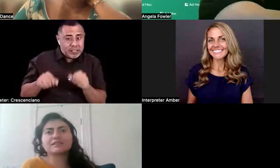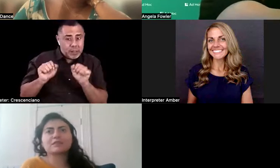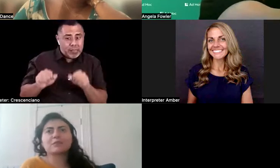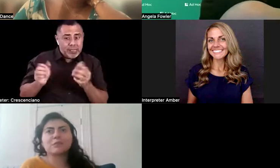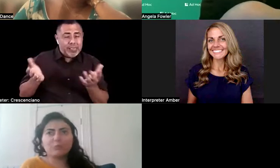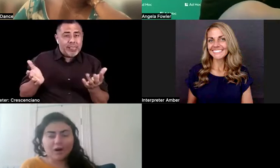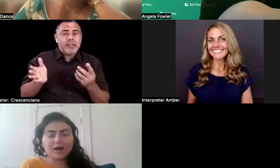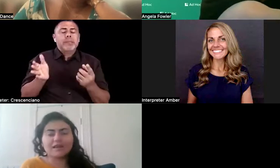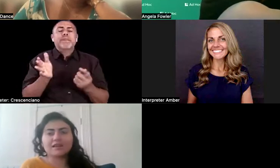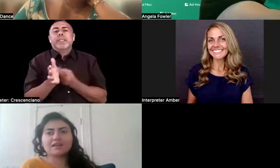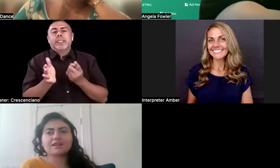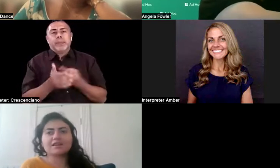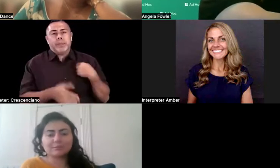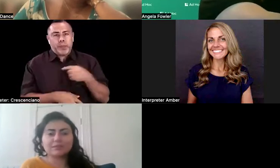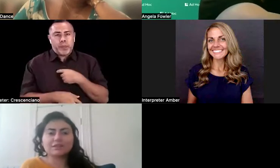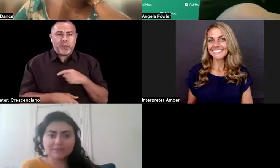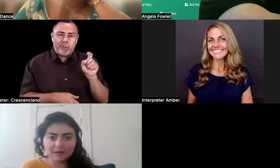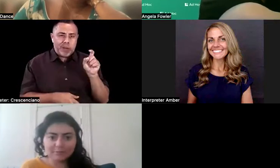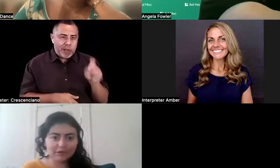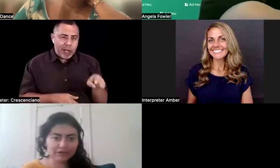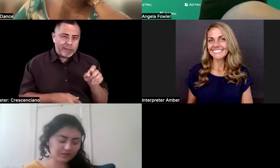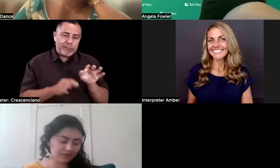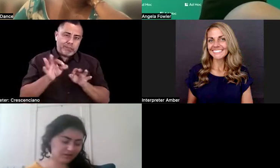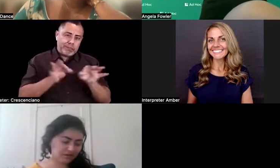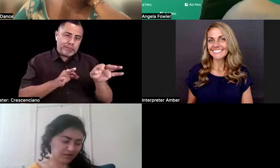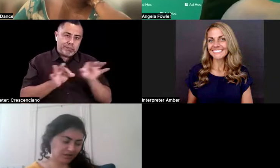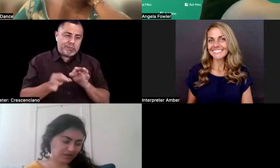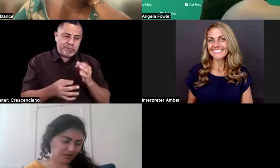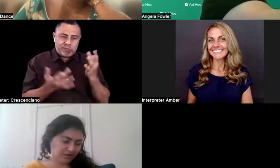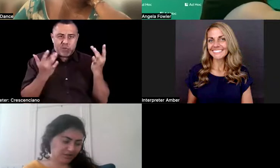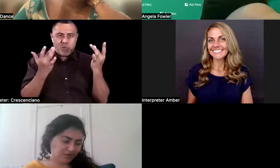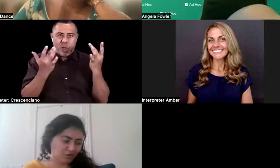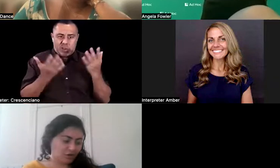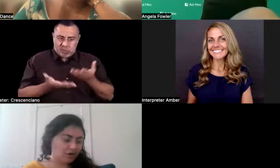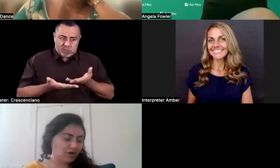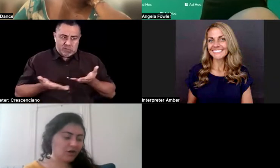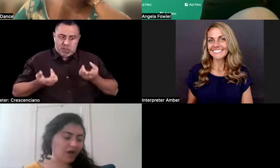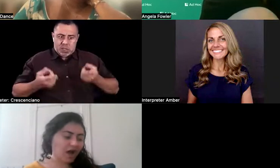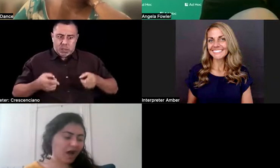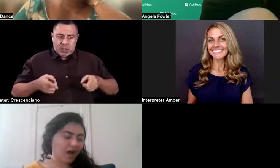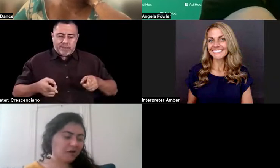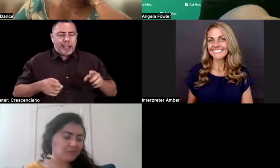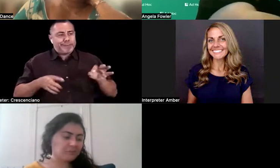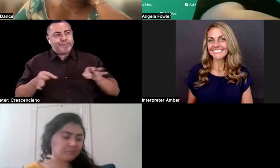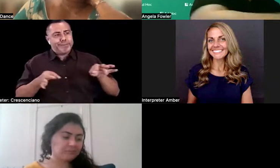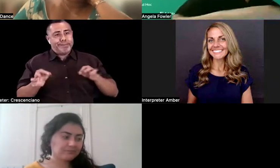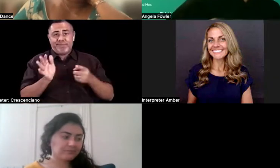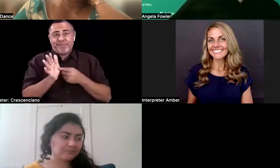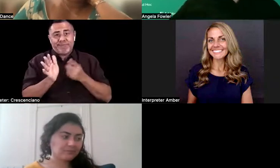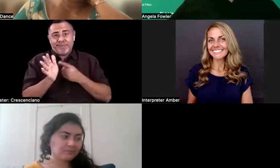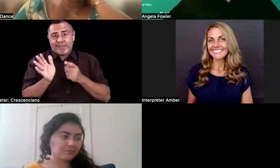why something is happening. So, um,